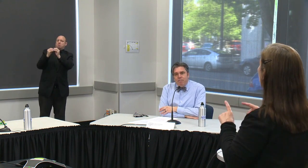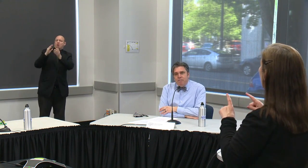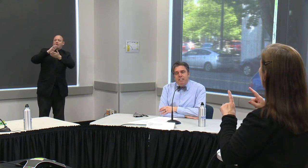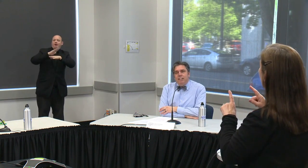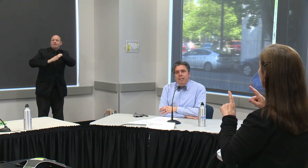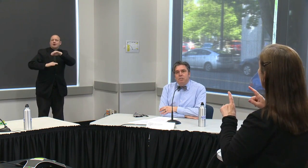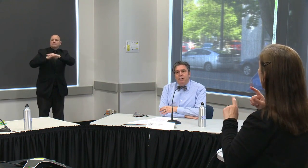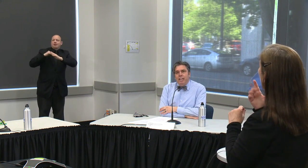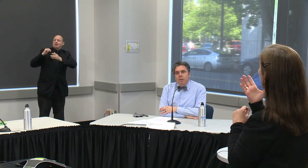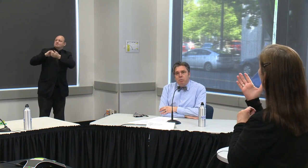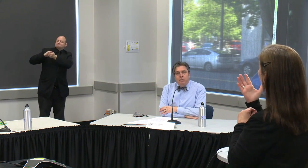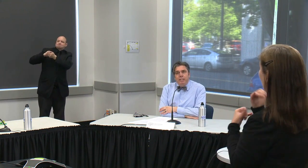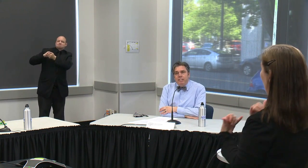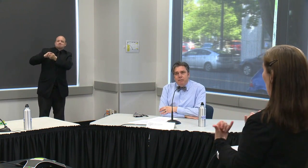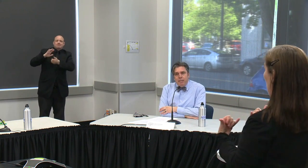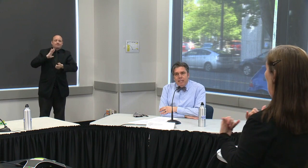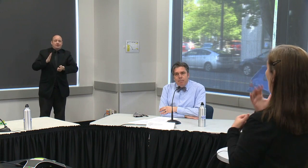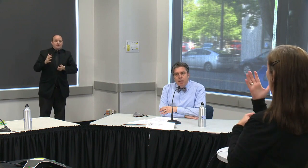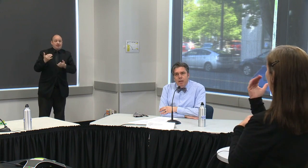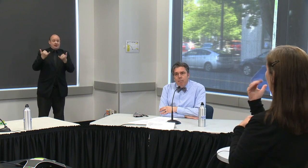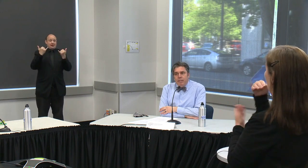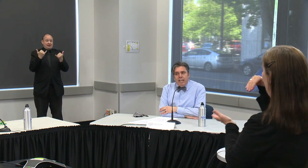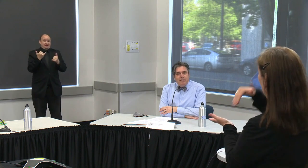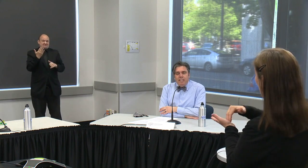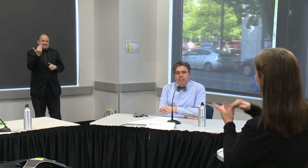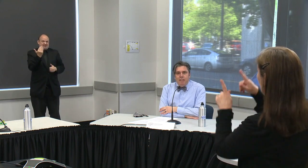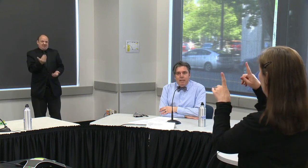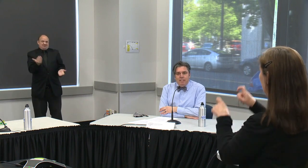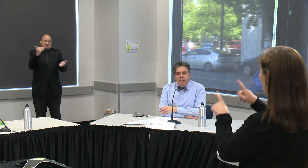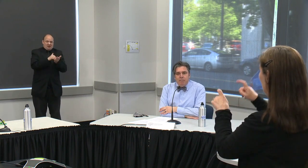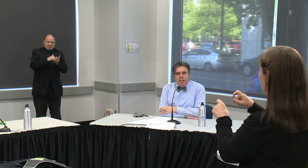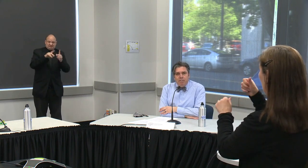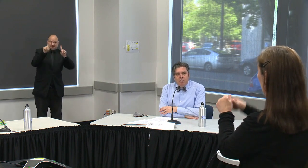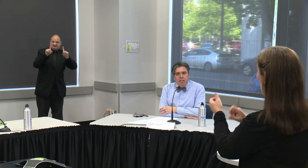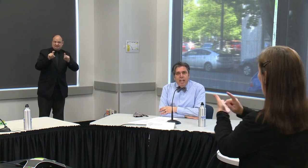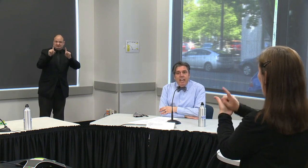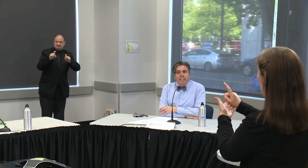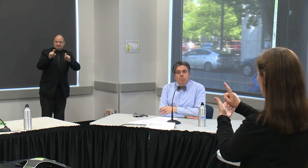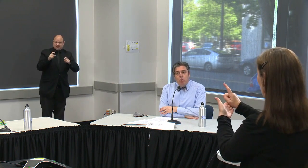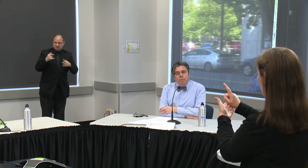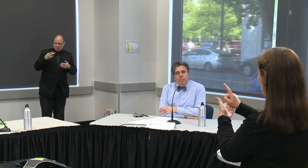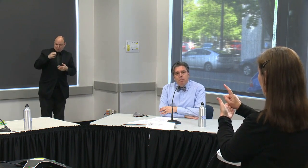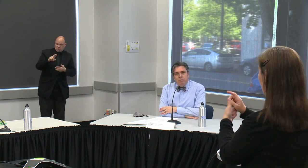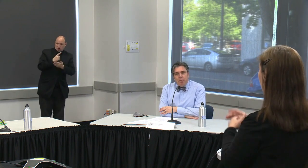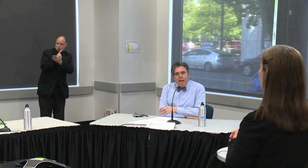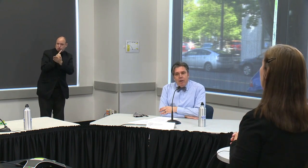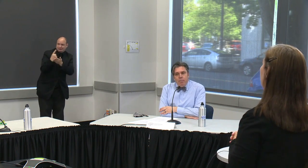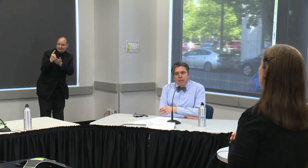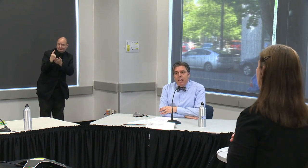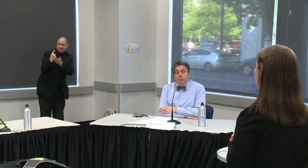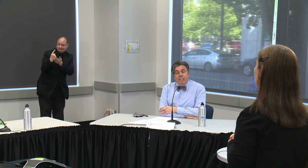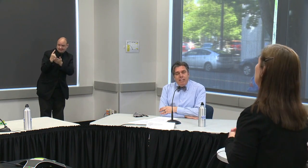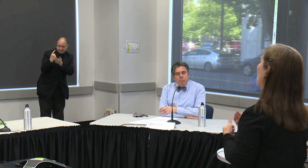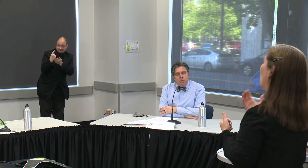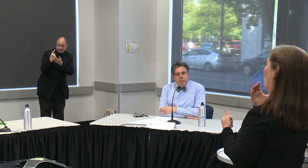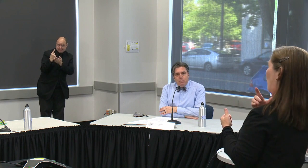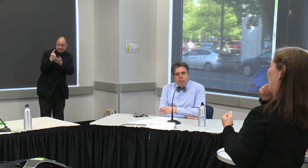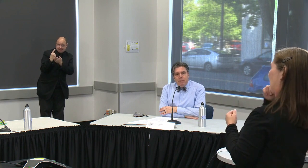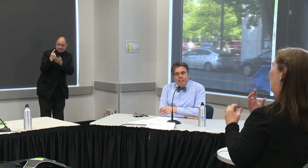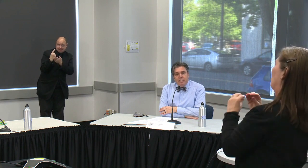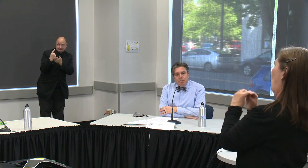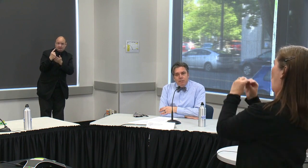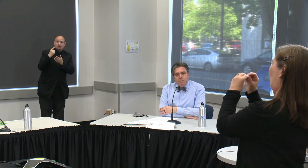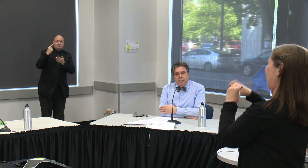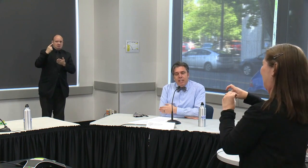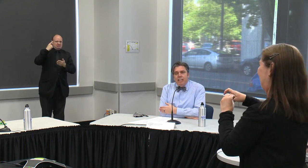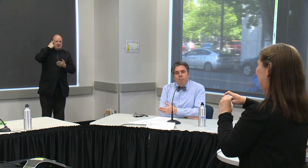think is about 15 000 right now is where we need to be but that's not the baseline forever and as more people move about and we test more people